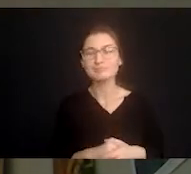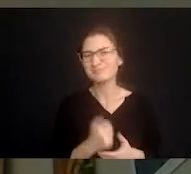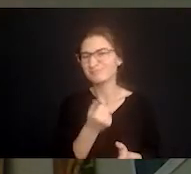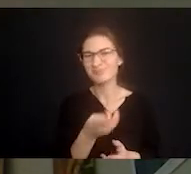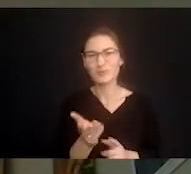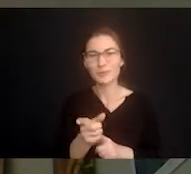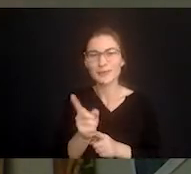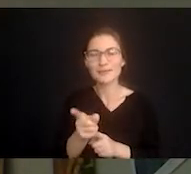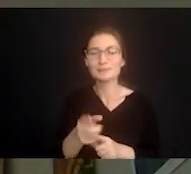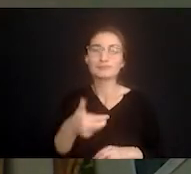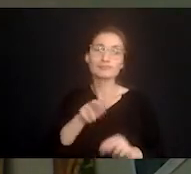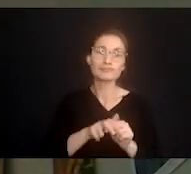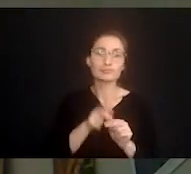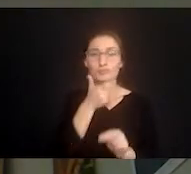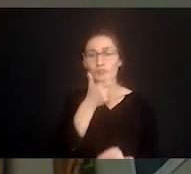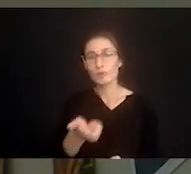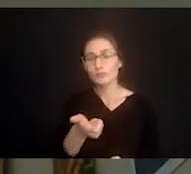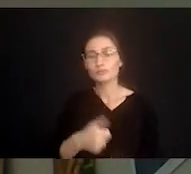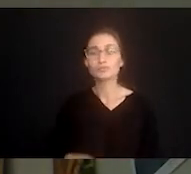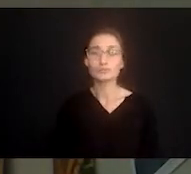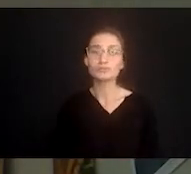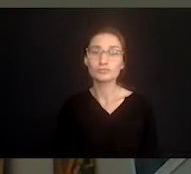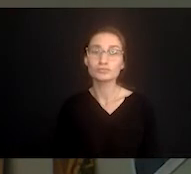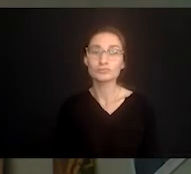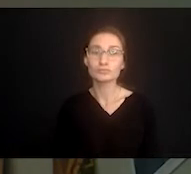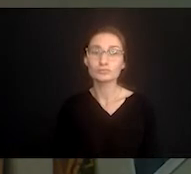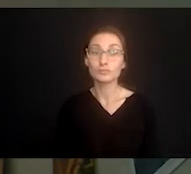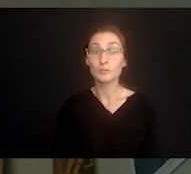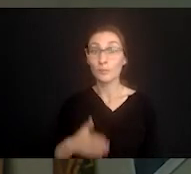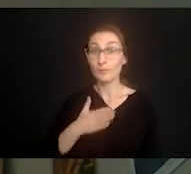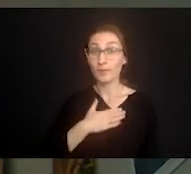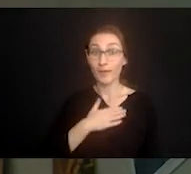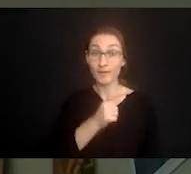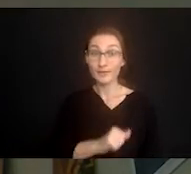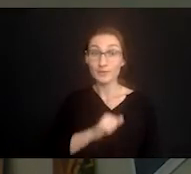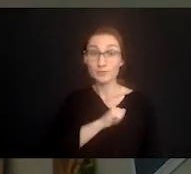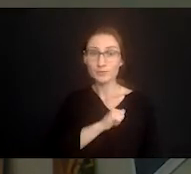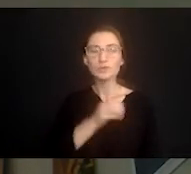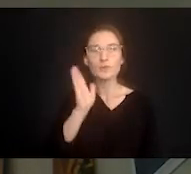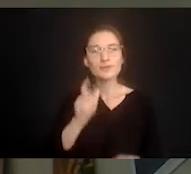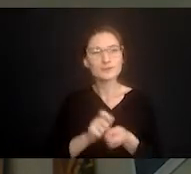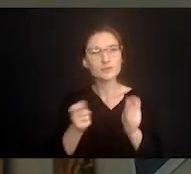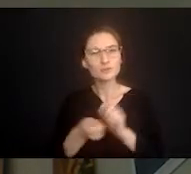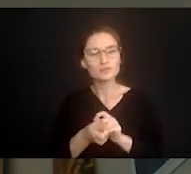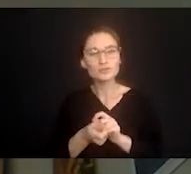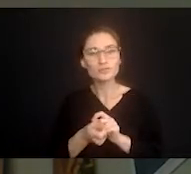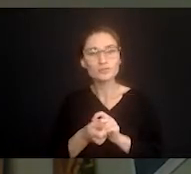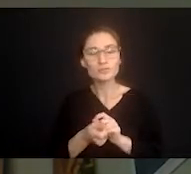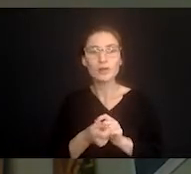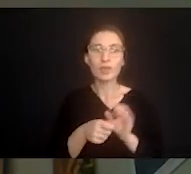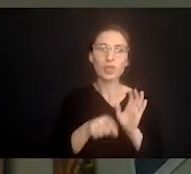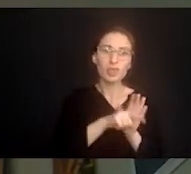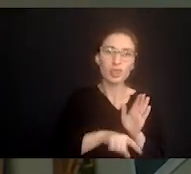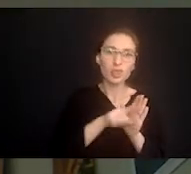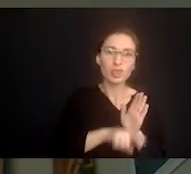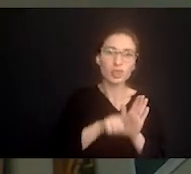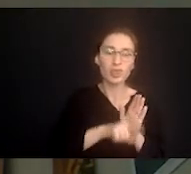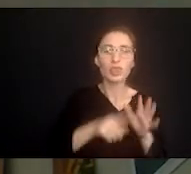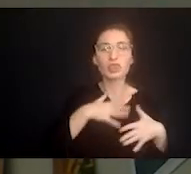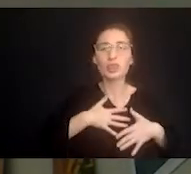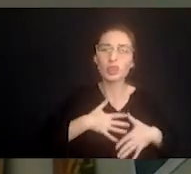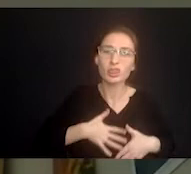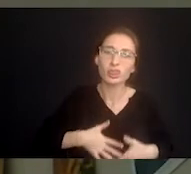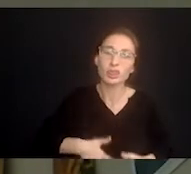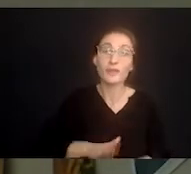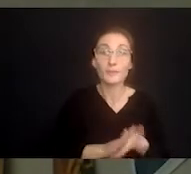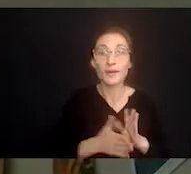doesn't take more than a couple minutes but it changes my attitude and gives me the thought that I've just done something